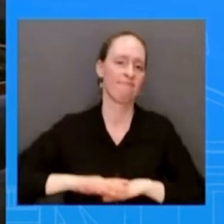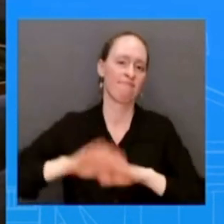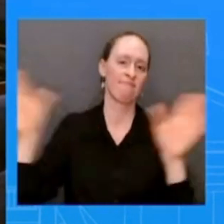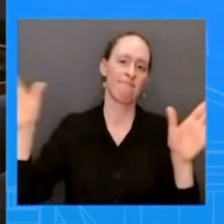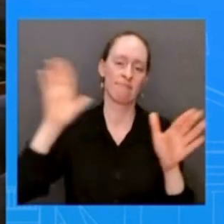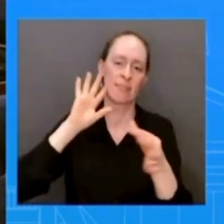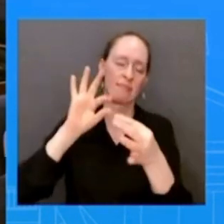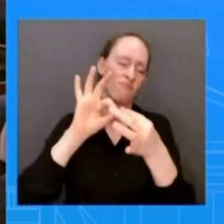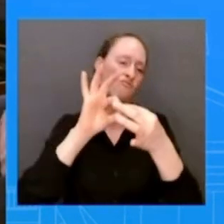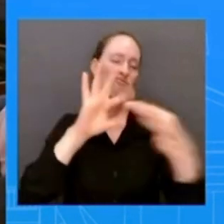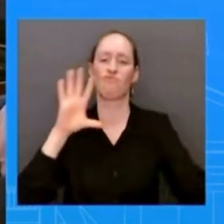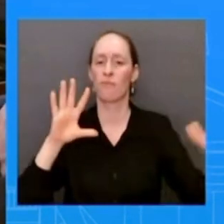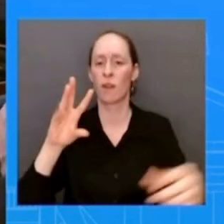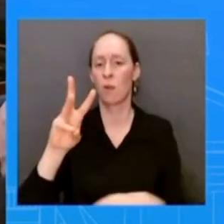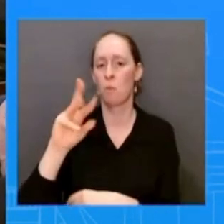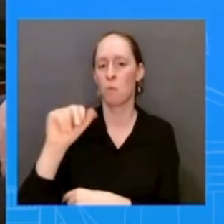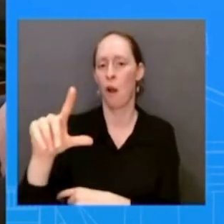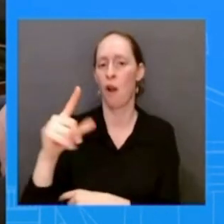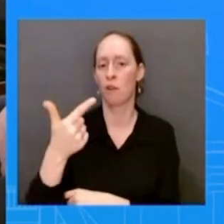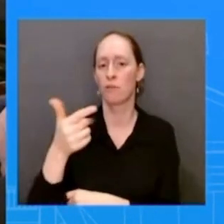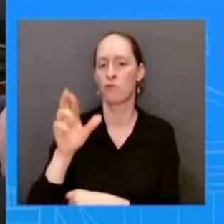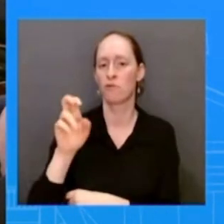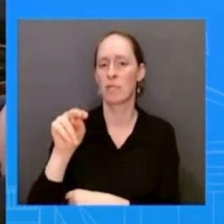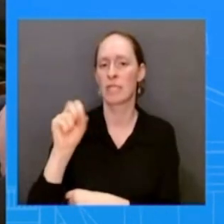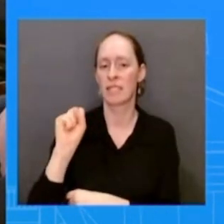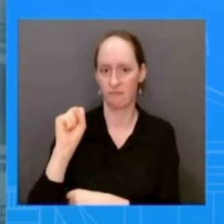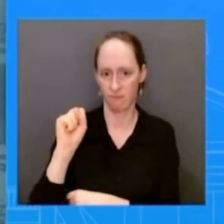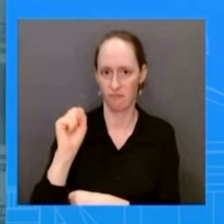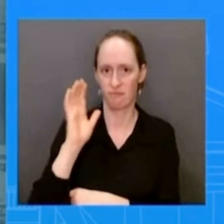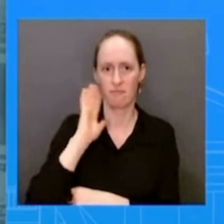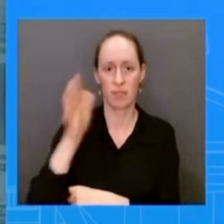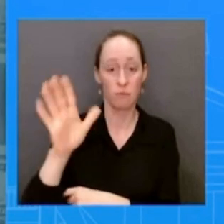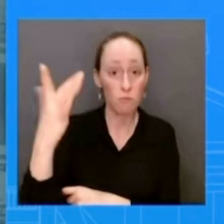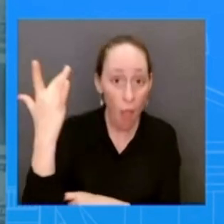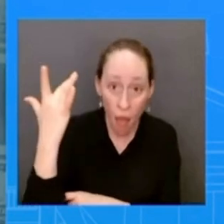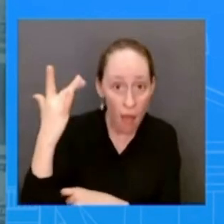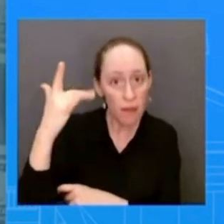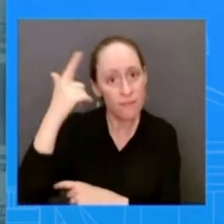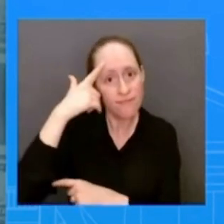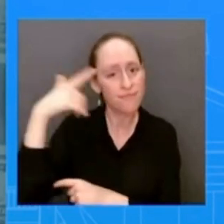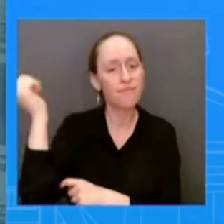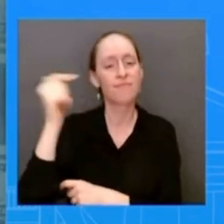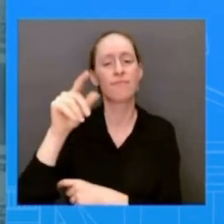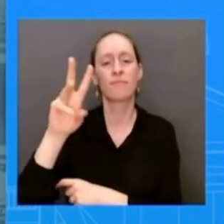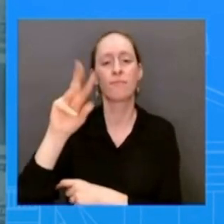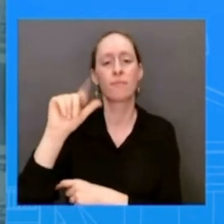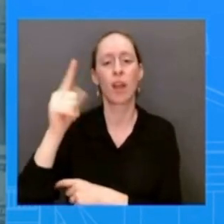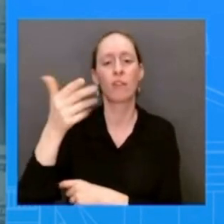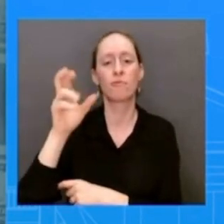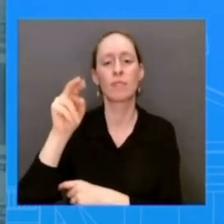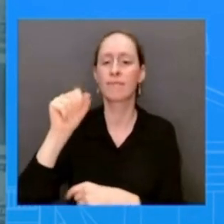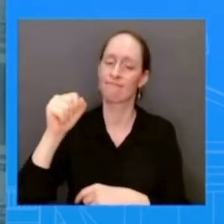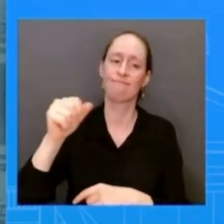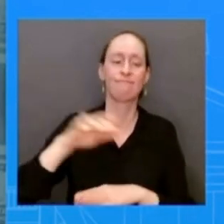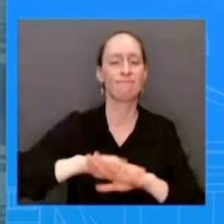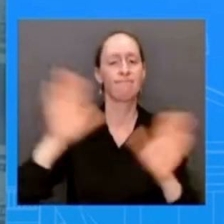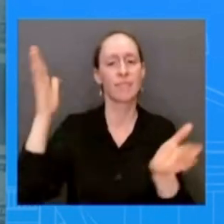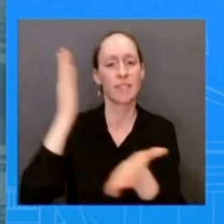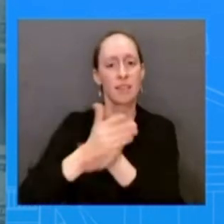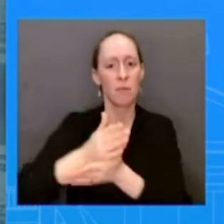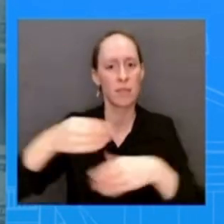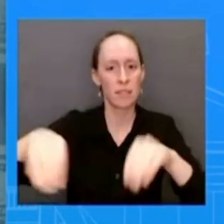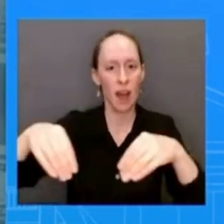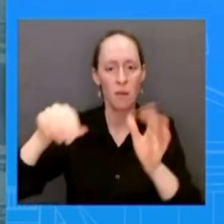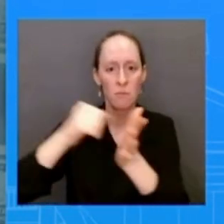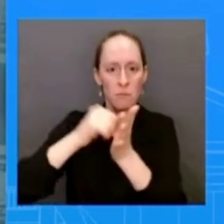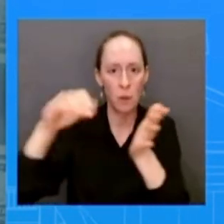i'm wondering if that's a step the president would consider on a federal level so i you know um i'll say this our focus right now remains on continued